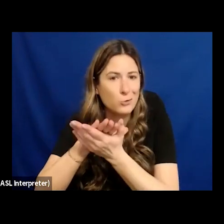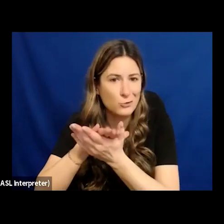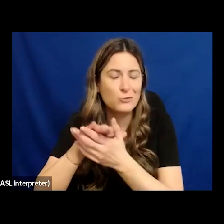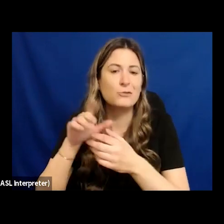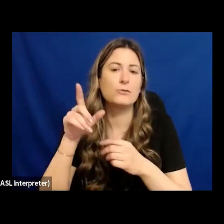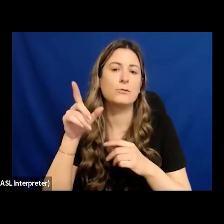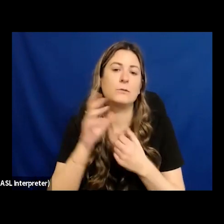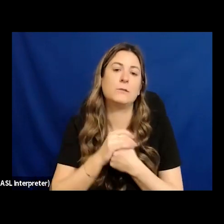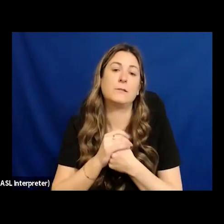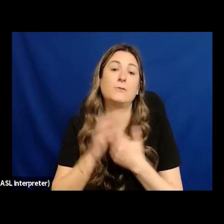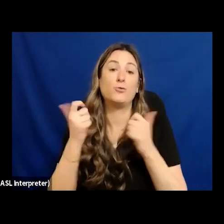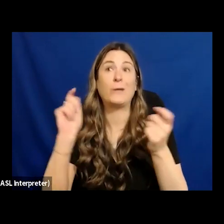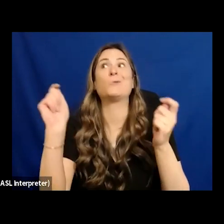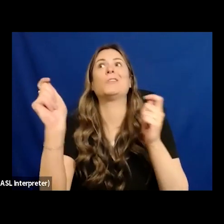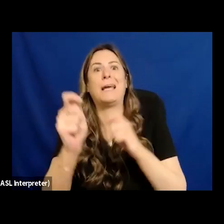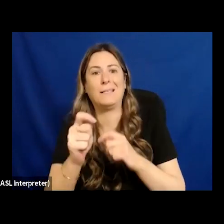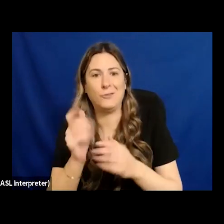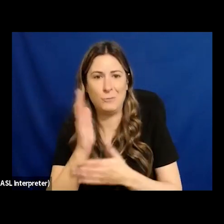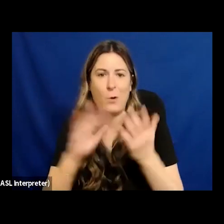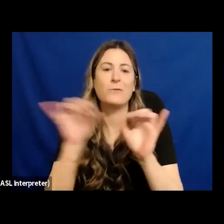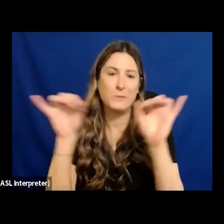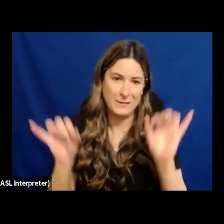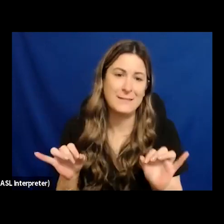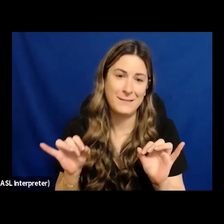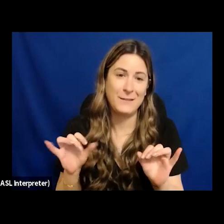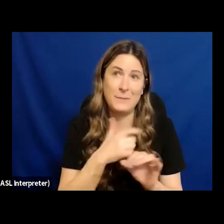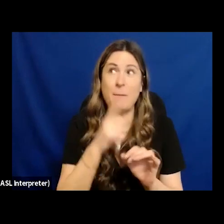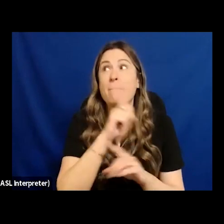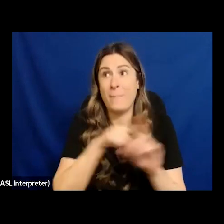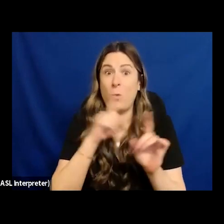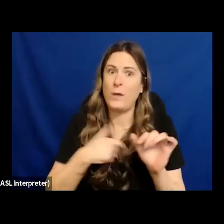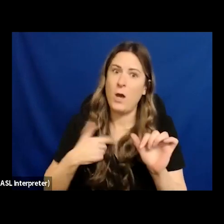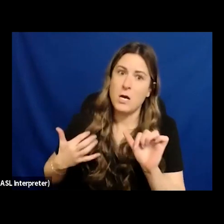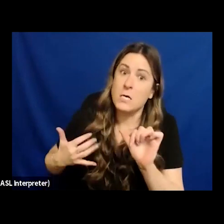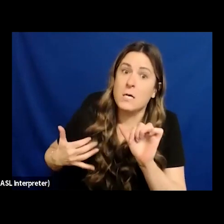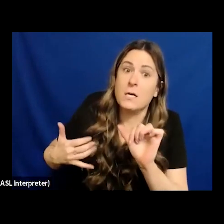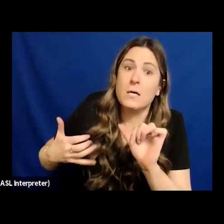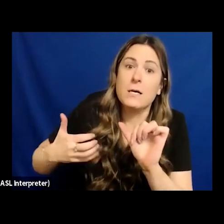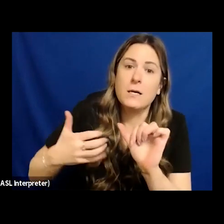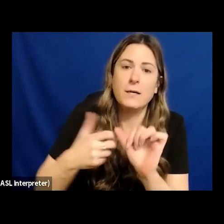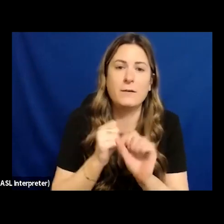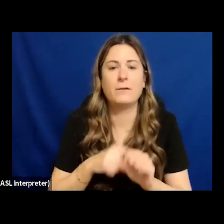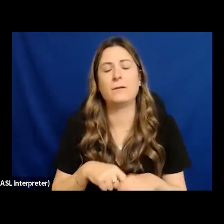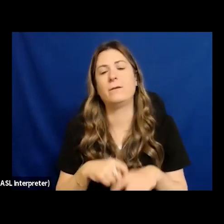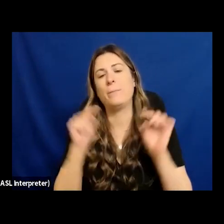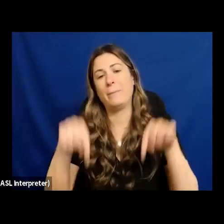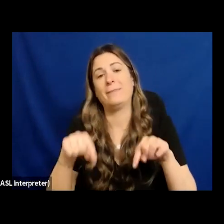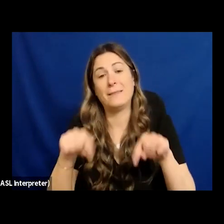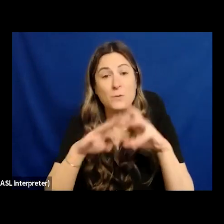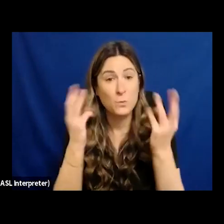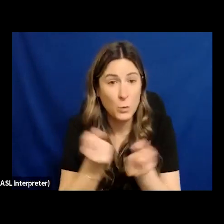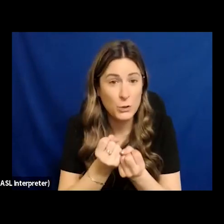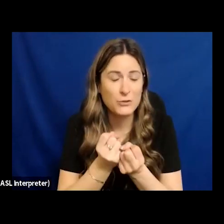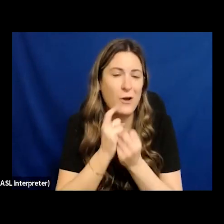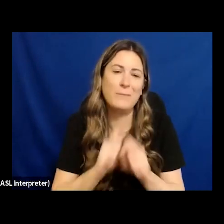we can't do it fast enough so I appreciate uh what we're taught the many hands to do the work this forum is like that this is about